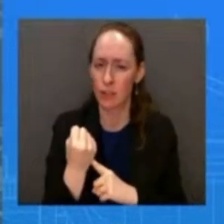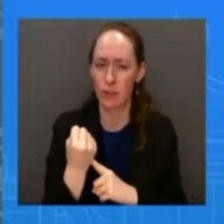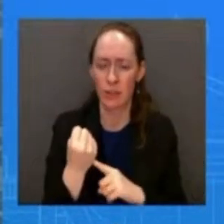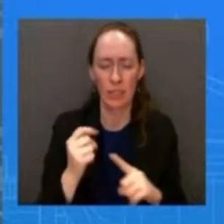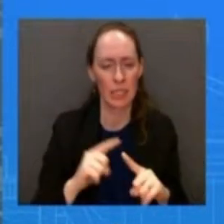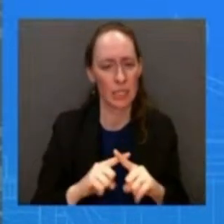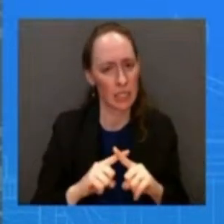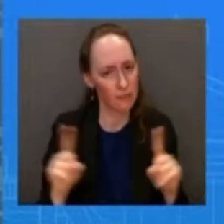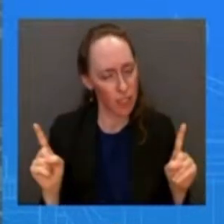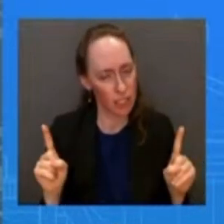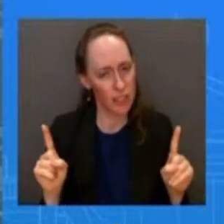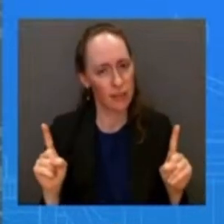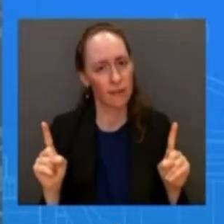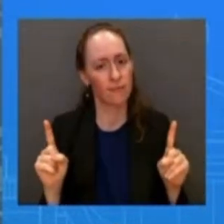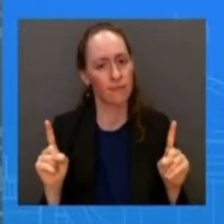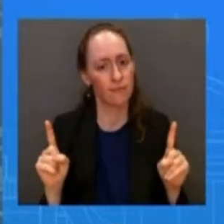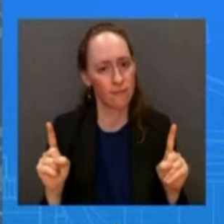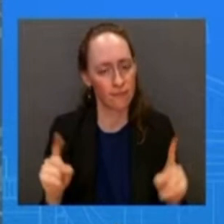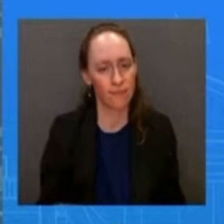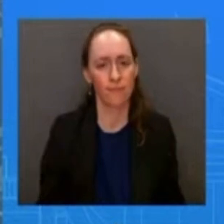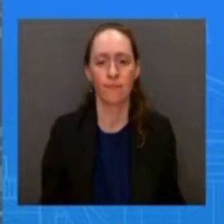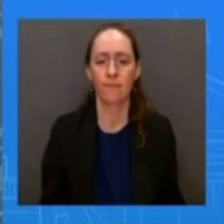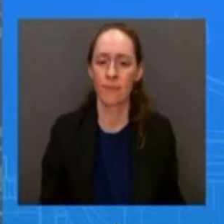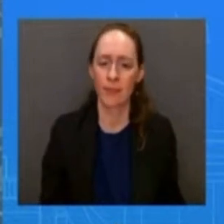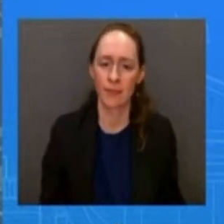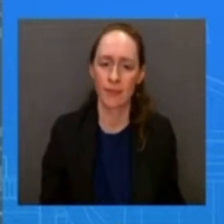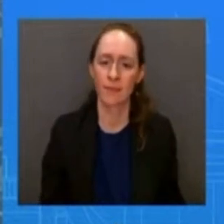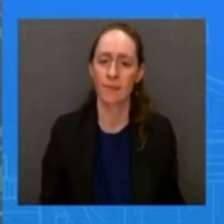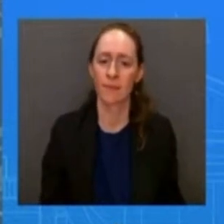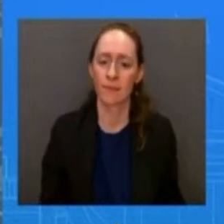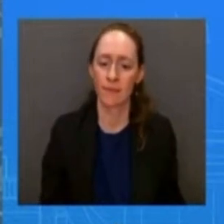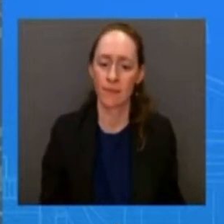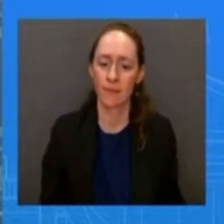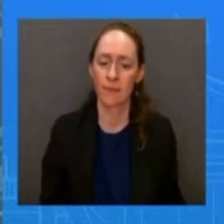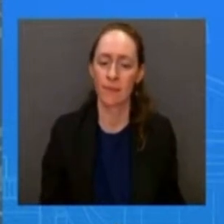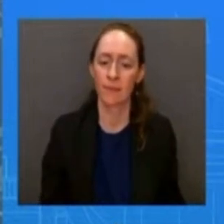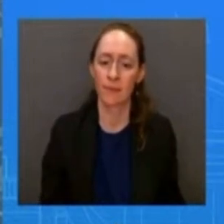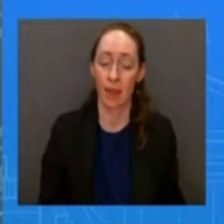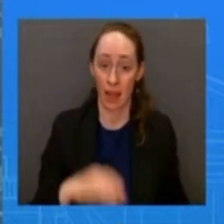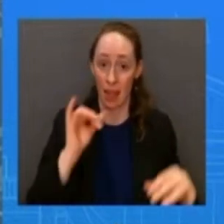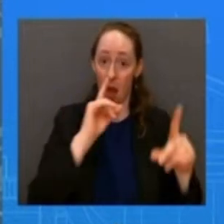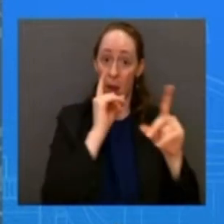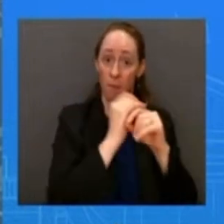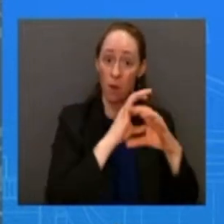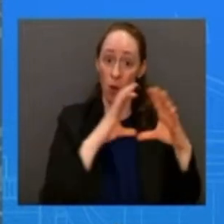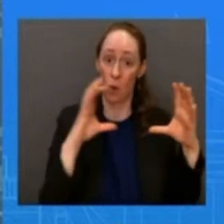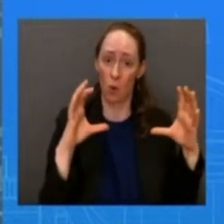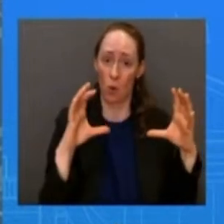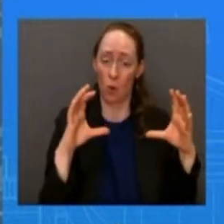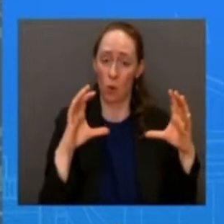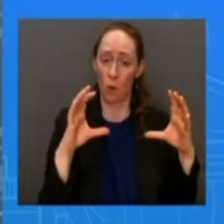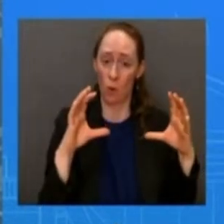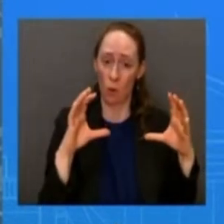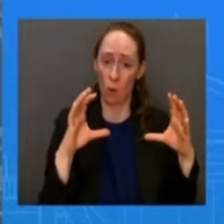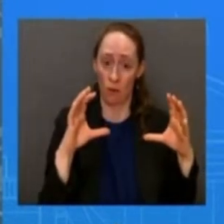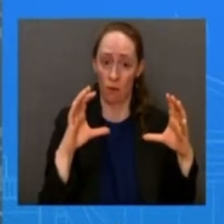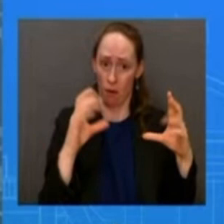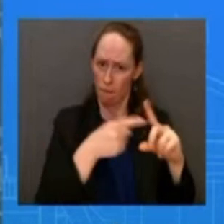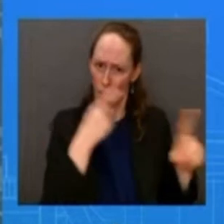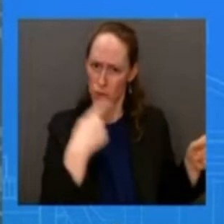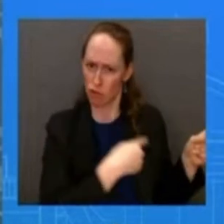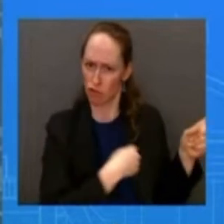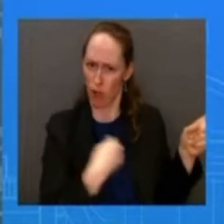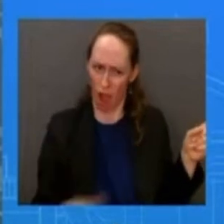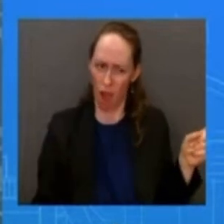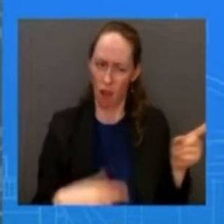it was a a balloon as you all know that was a chinese surveillance balloon uh we wanted the president's number one thing